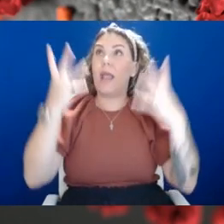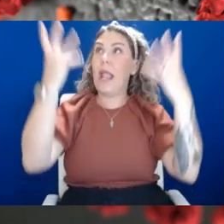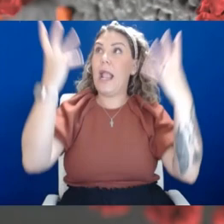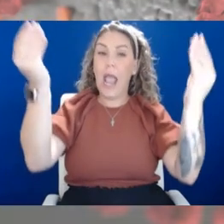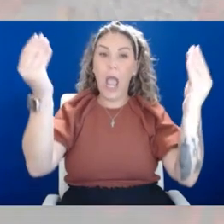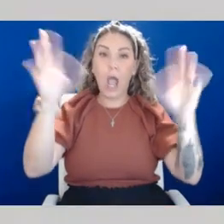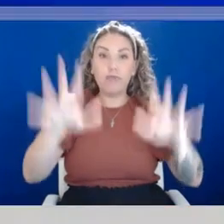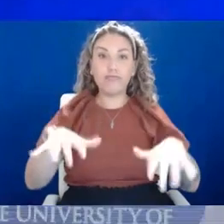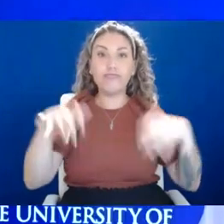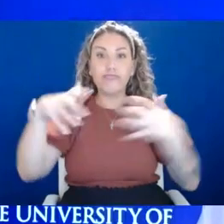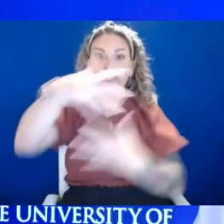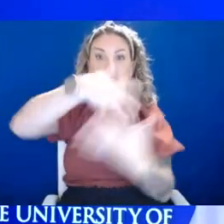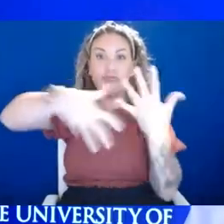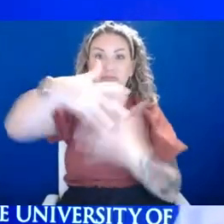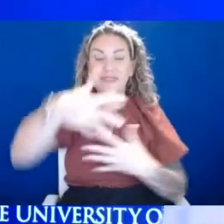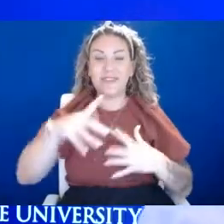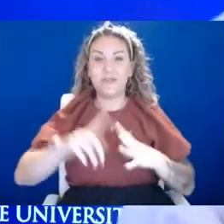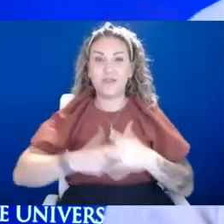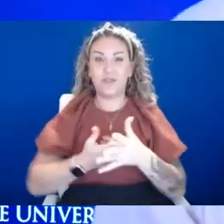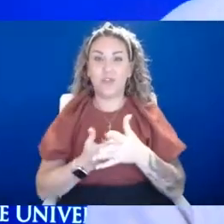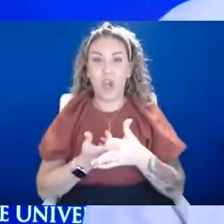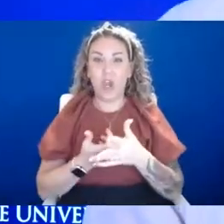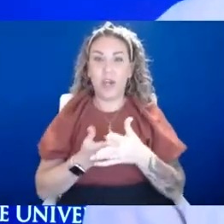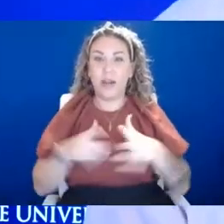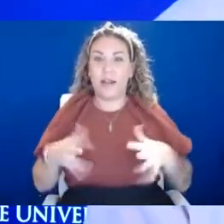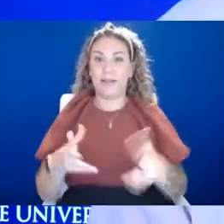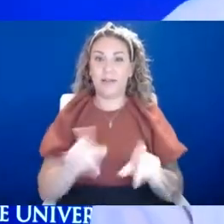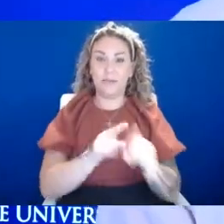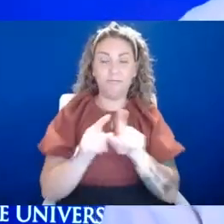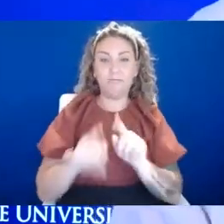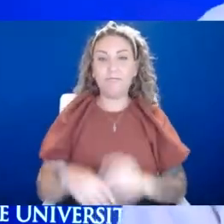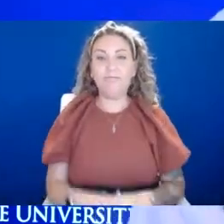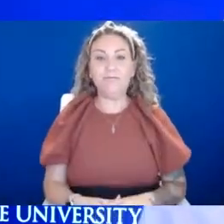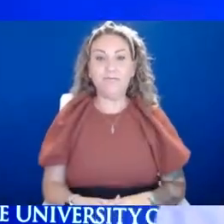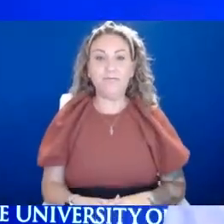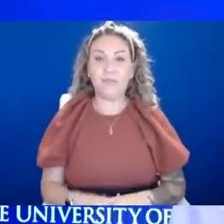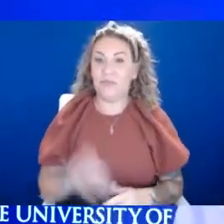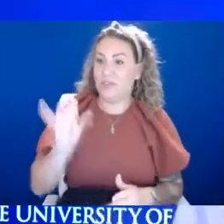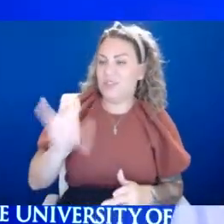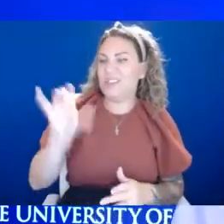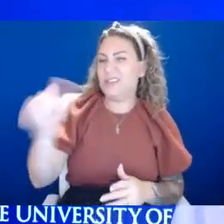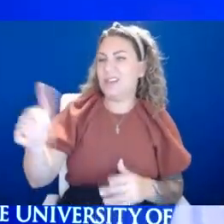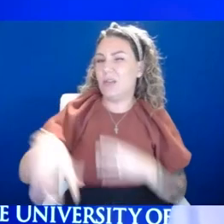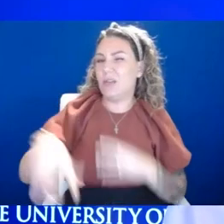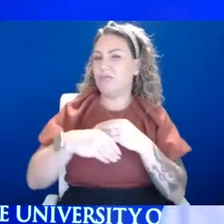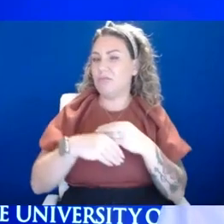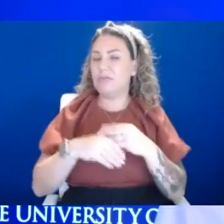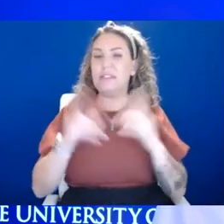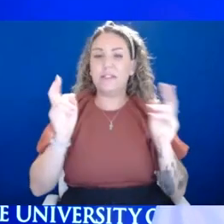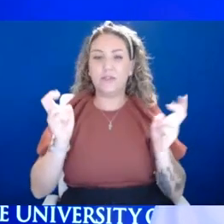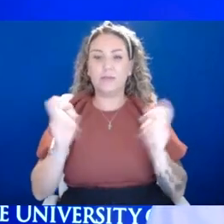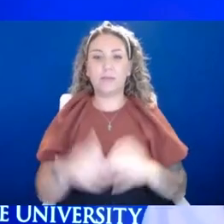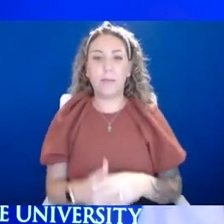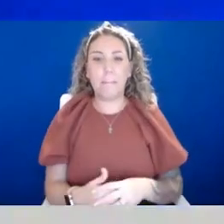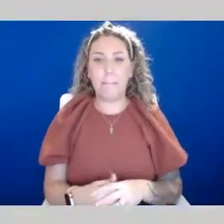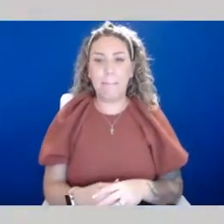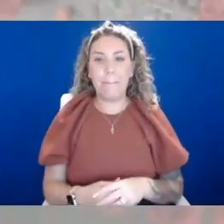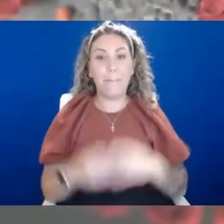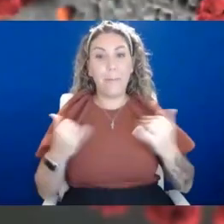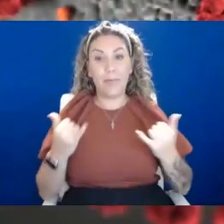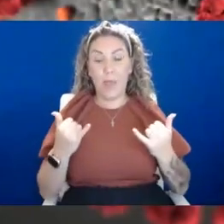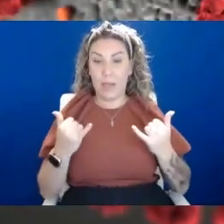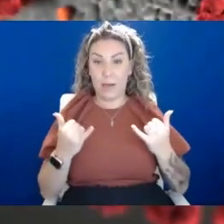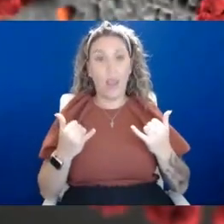think has induced some anxiety with people as well. Um, so that that's another active issue also right now, as far as